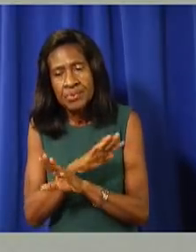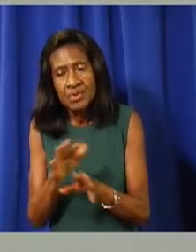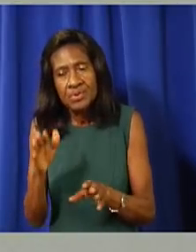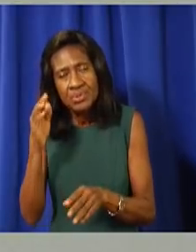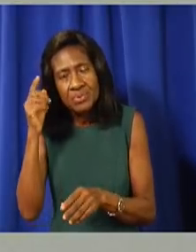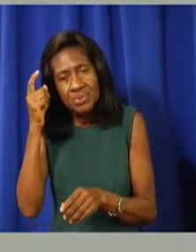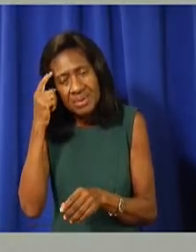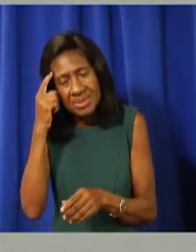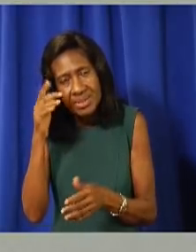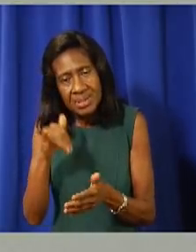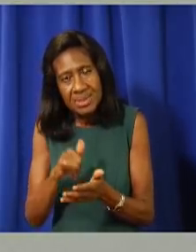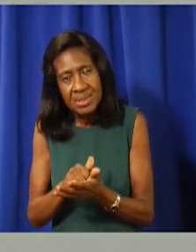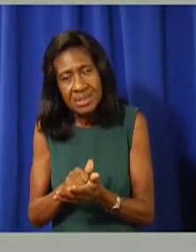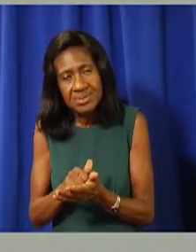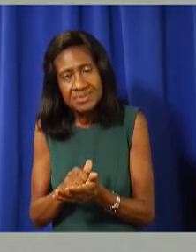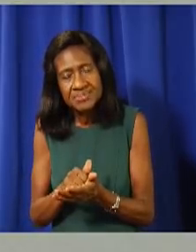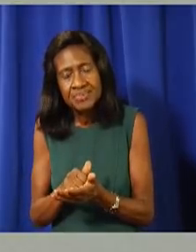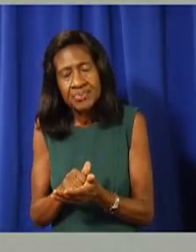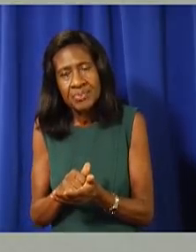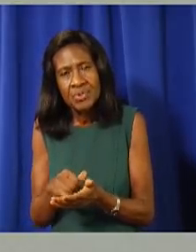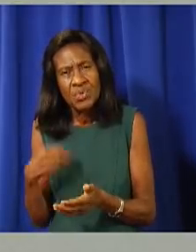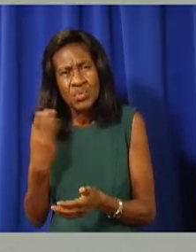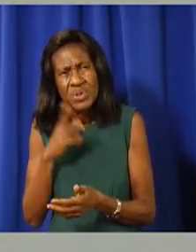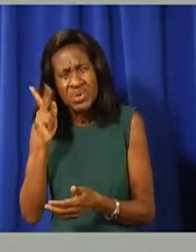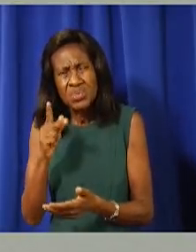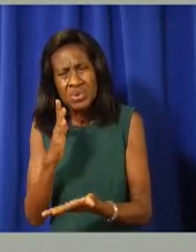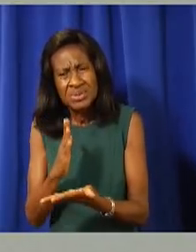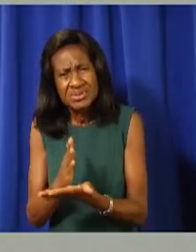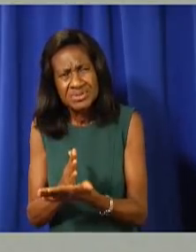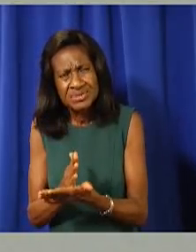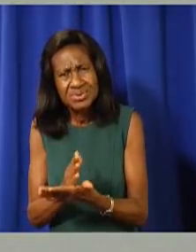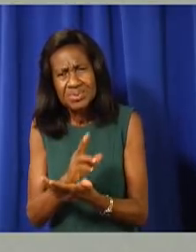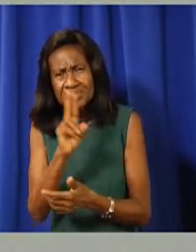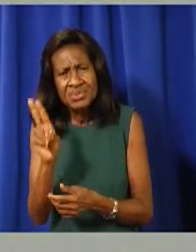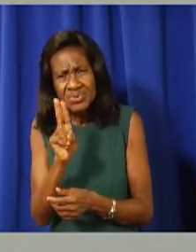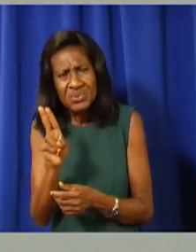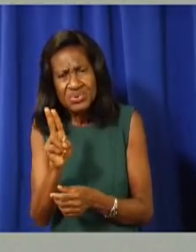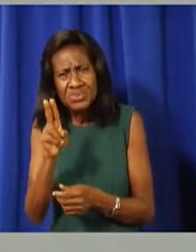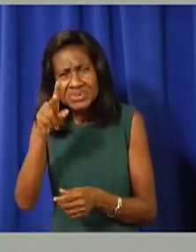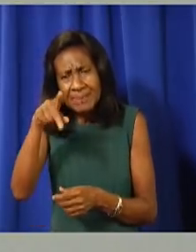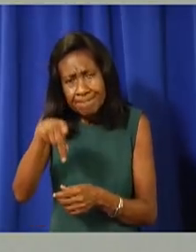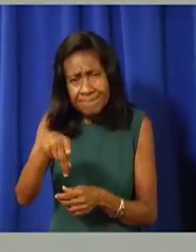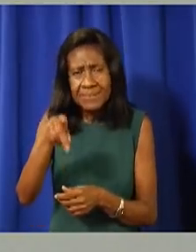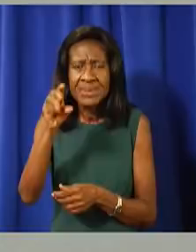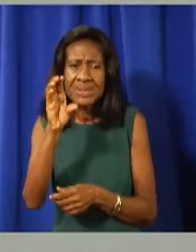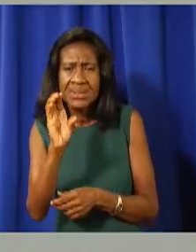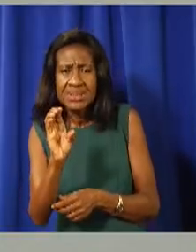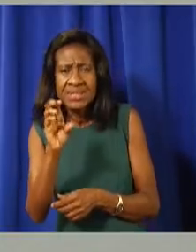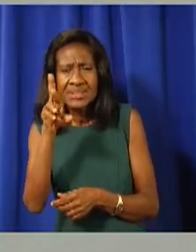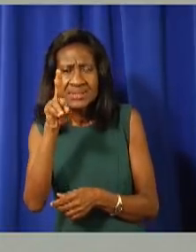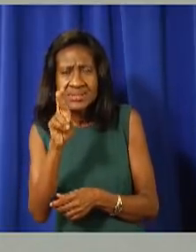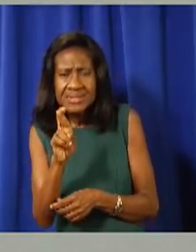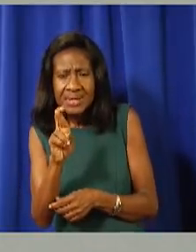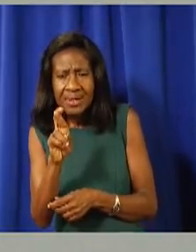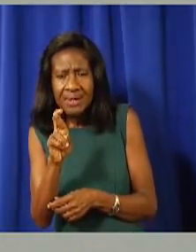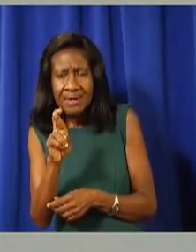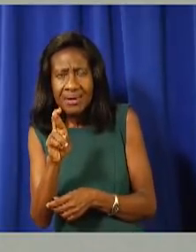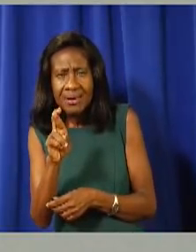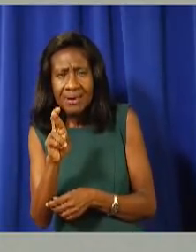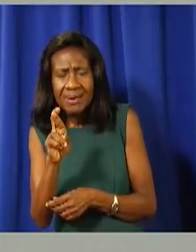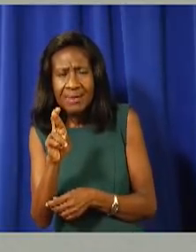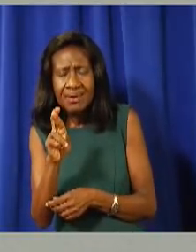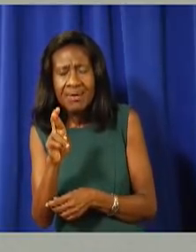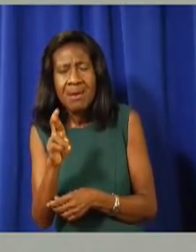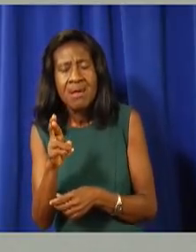away from using PCR. PCR as our mainstays in terms of determining whether somebody is, is, um,